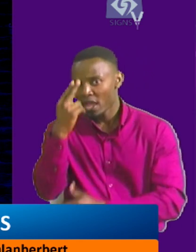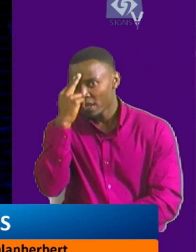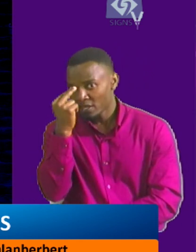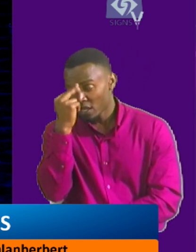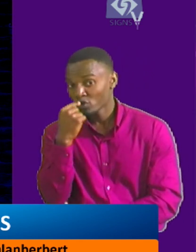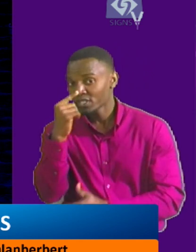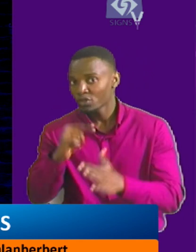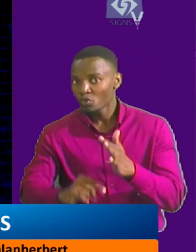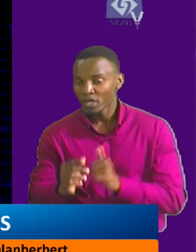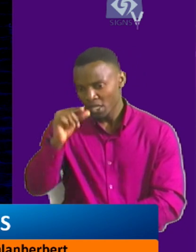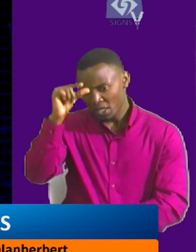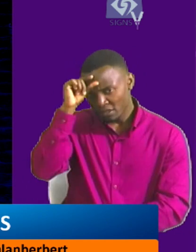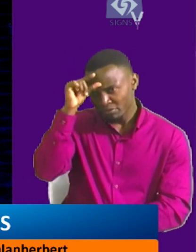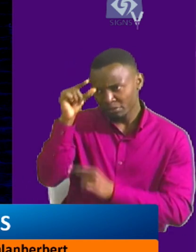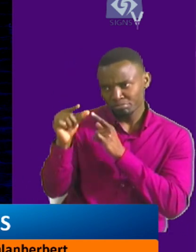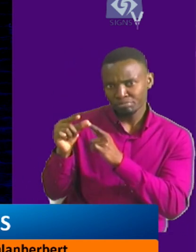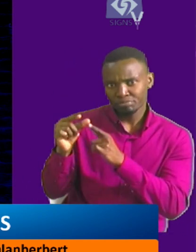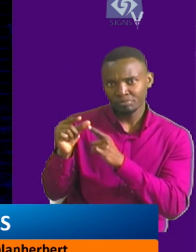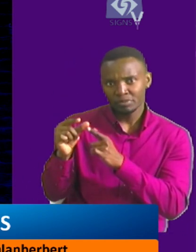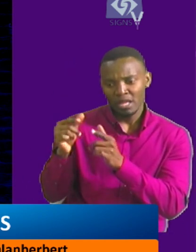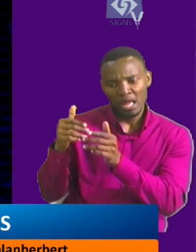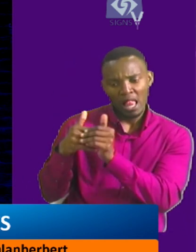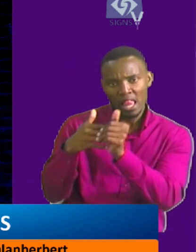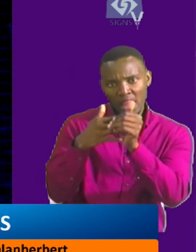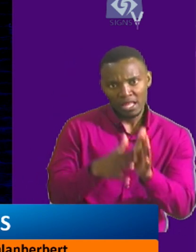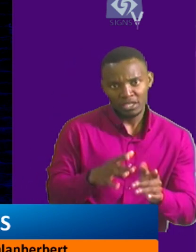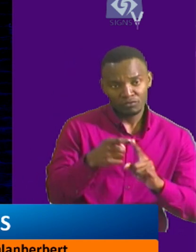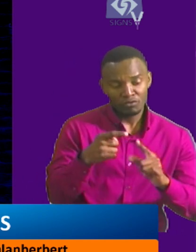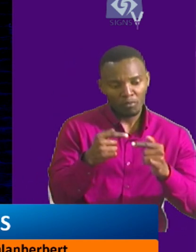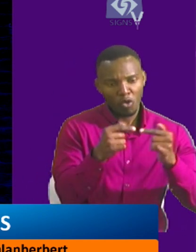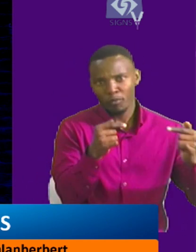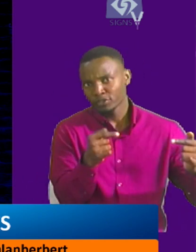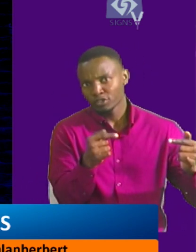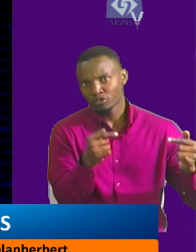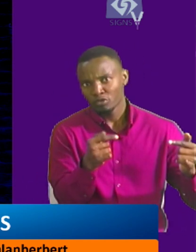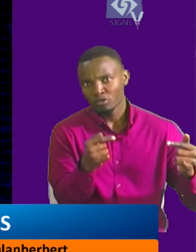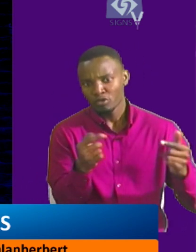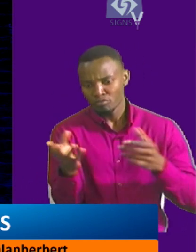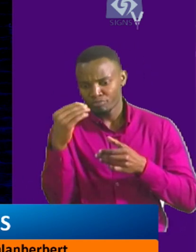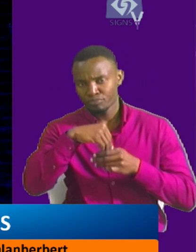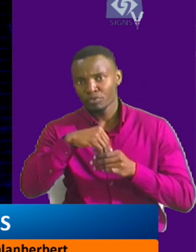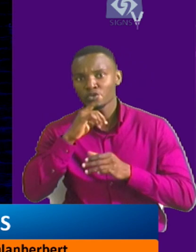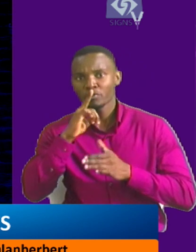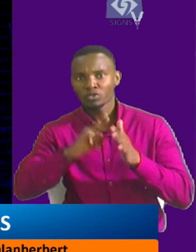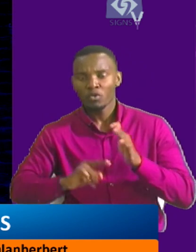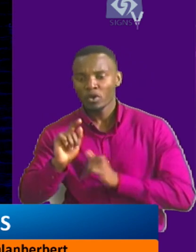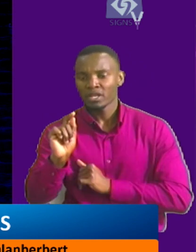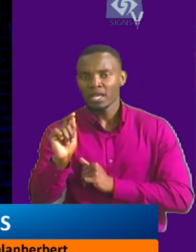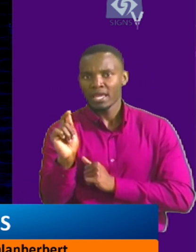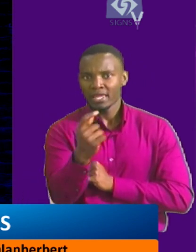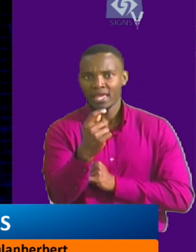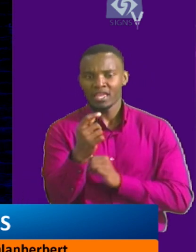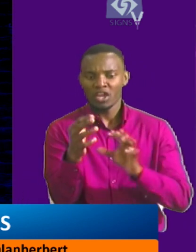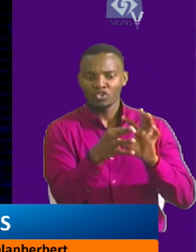said his government has brought in leaders from the opposition in order to ensure the country is united. Ruto has said